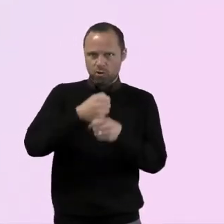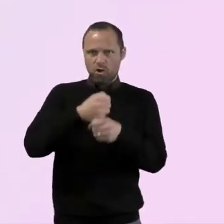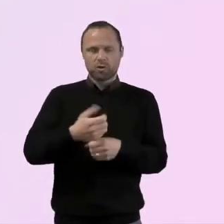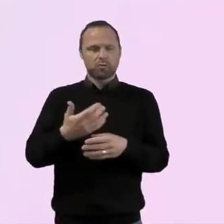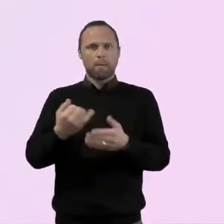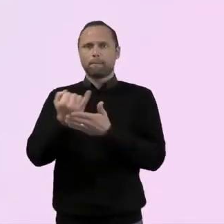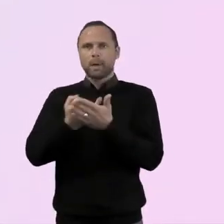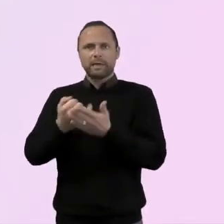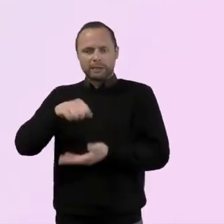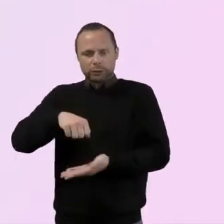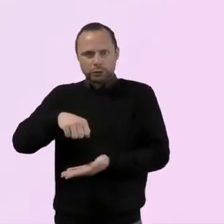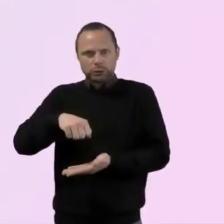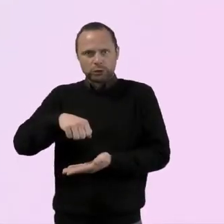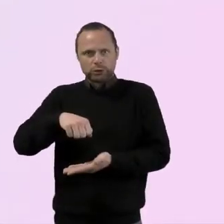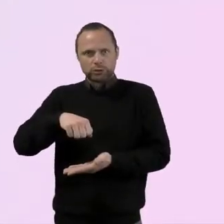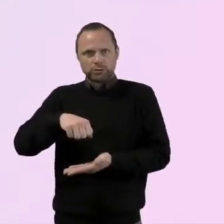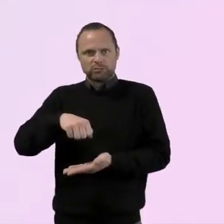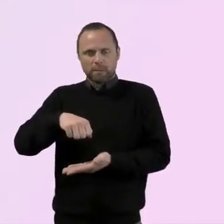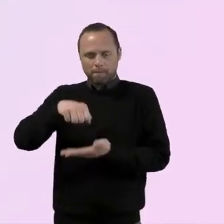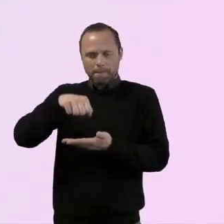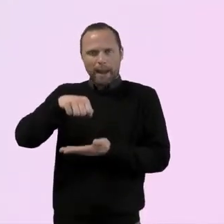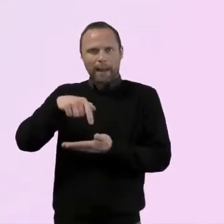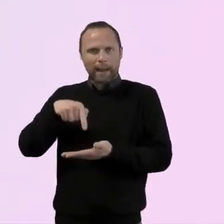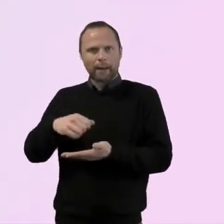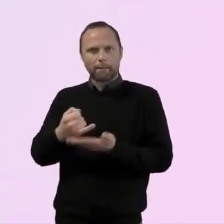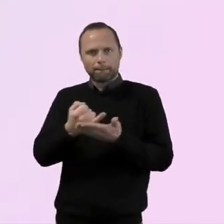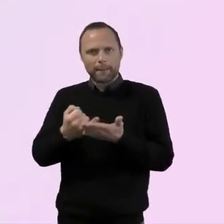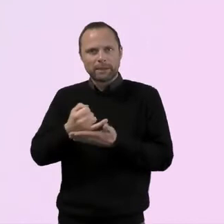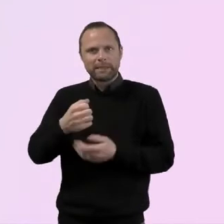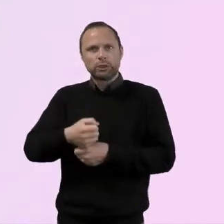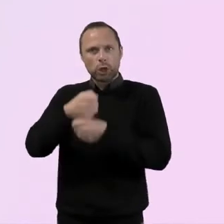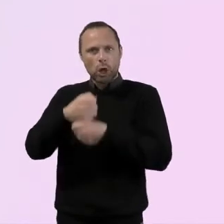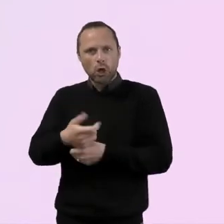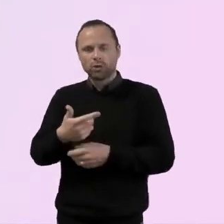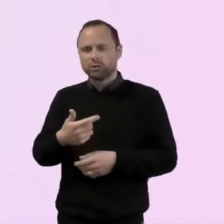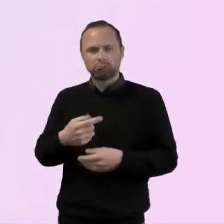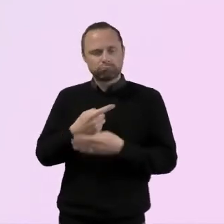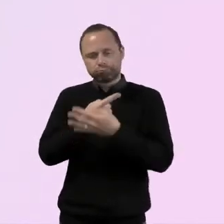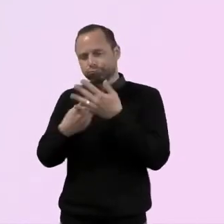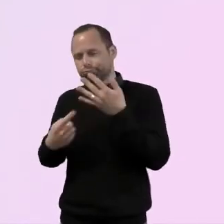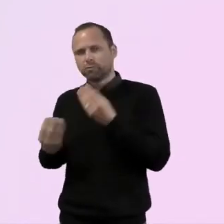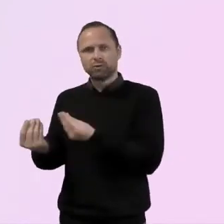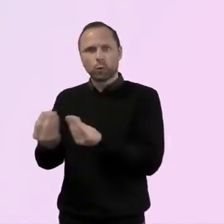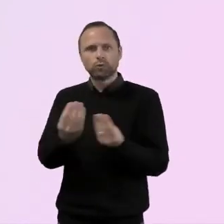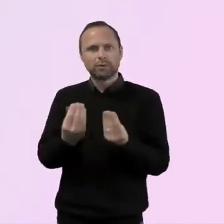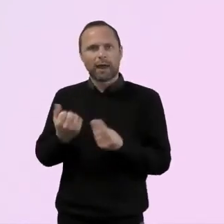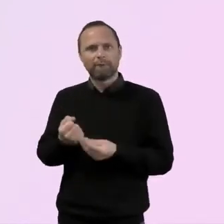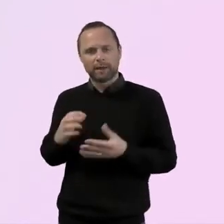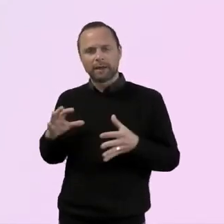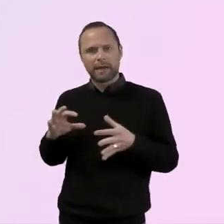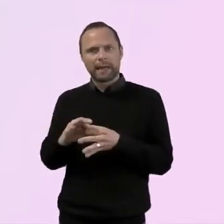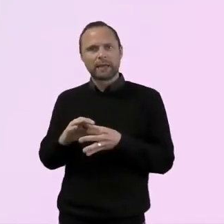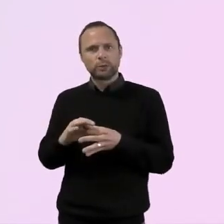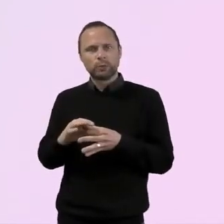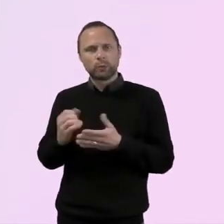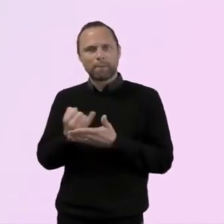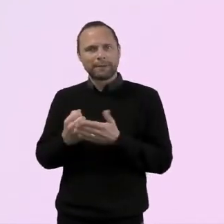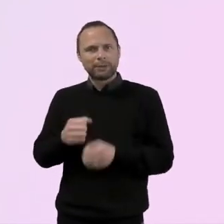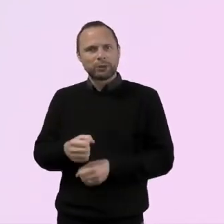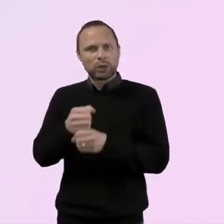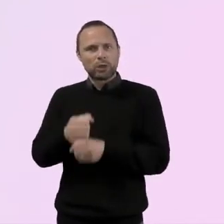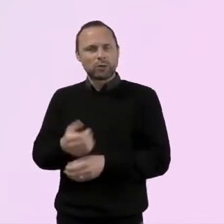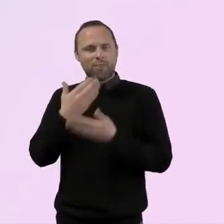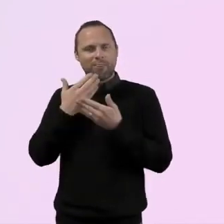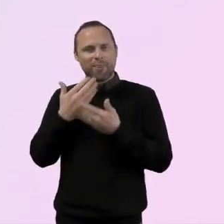can, you can look at, uh, in regards to your children and young people resources around that. Thank you, Savannah.